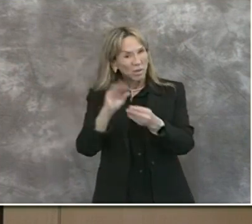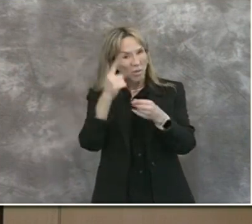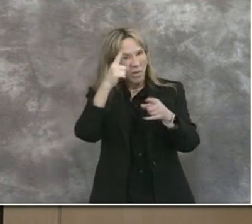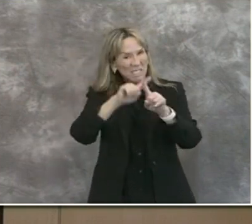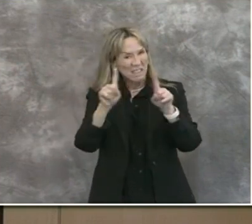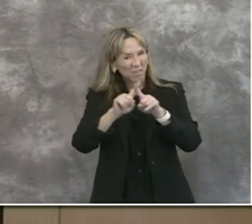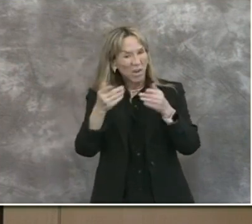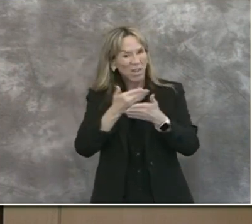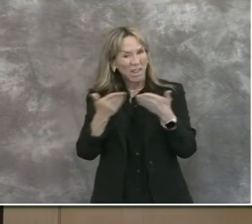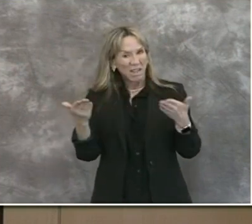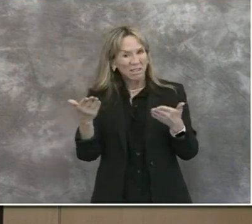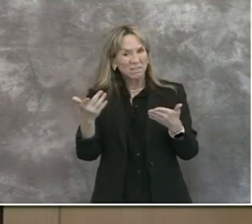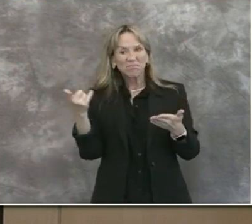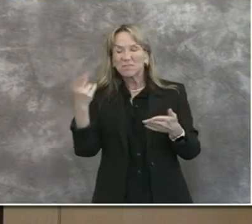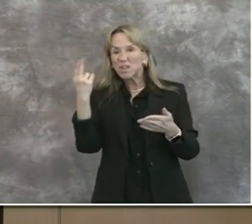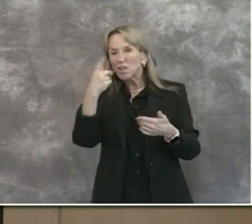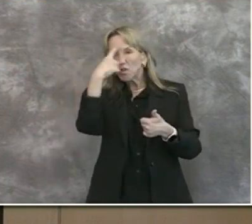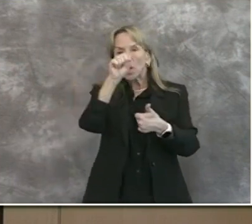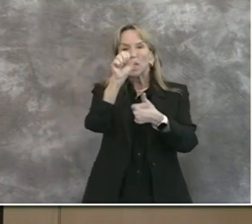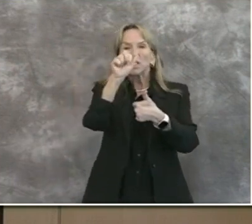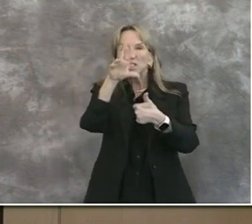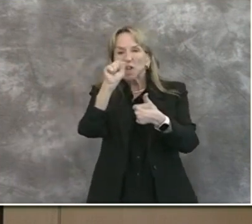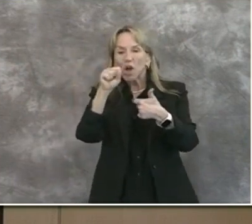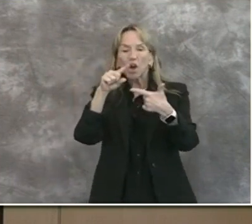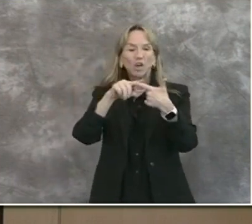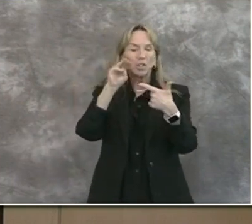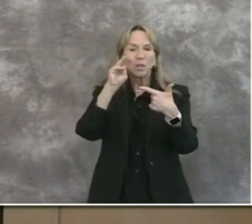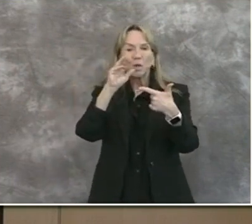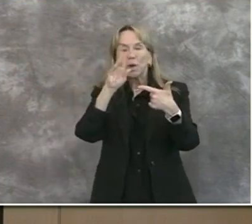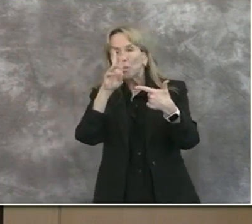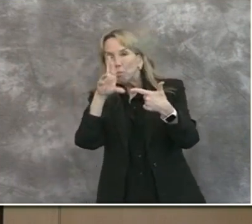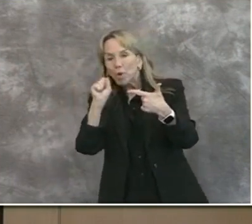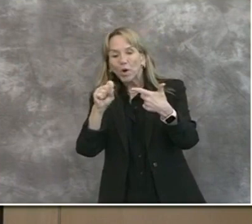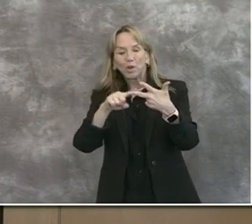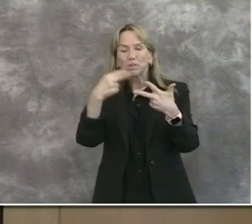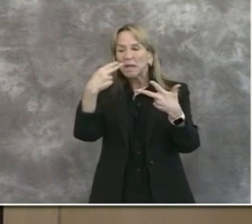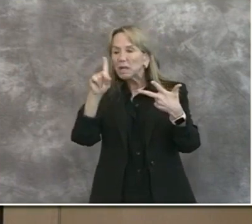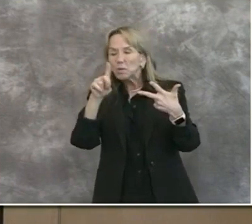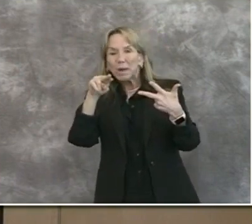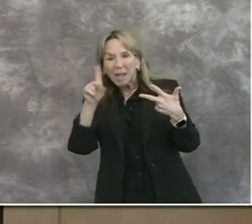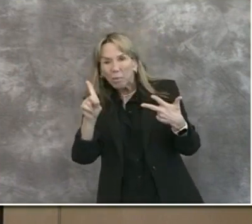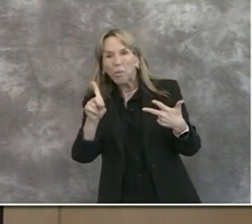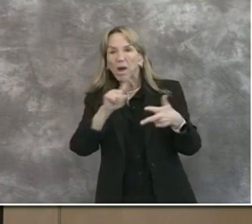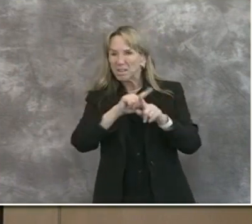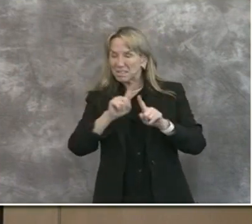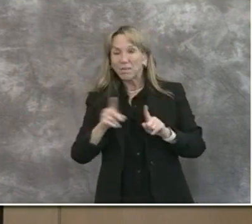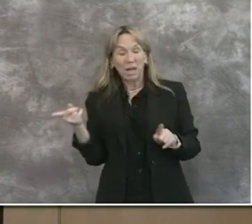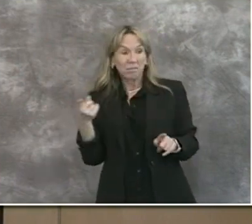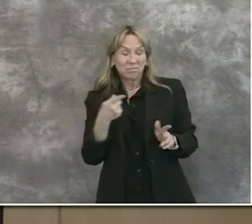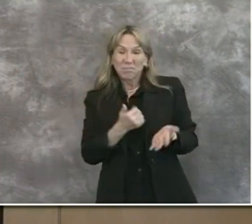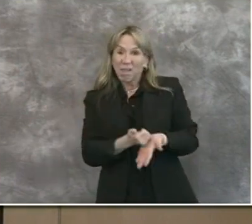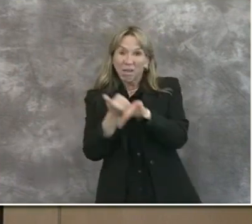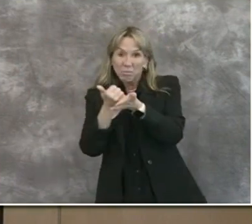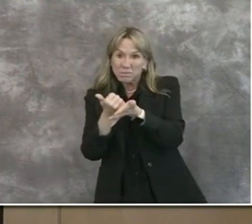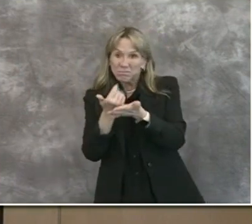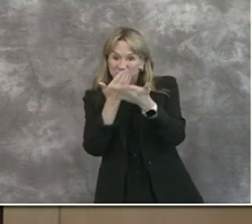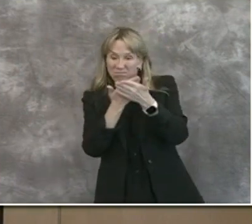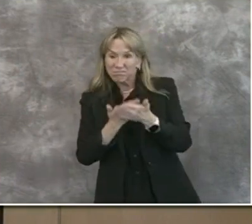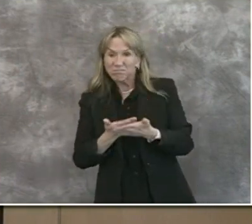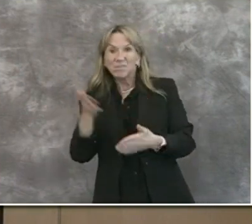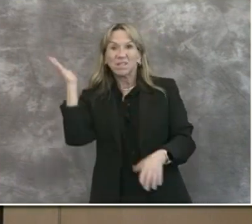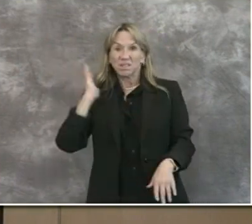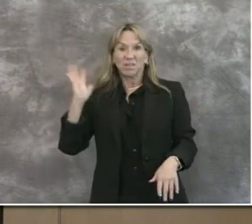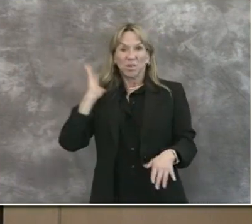number of different diseases, so SARS, MERS, H1N1, and it has been shown to be beneficial. Early